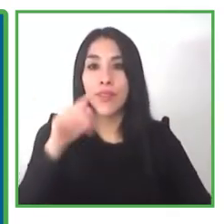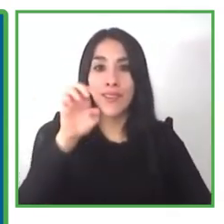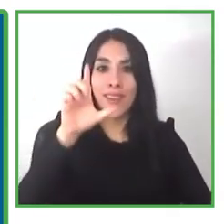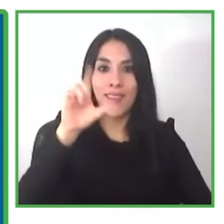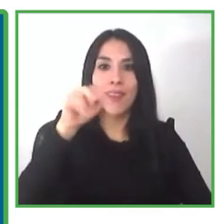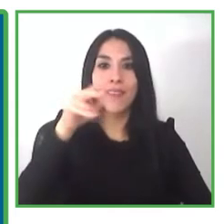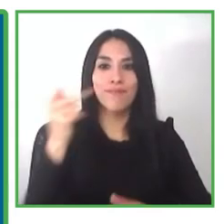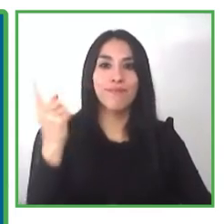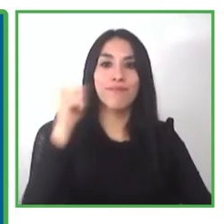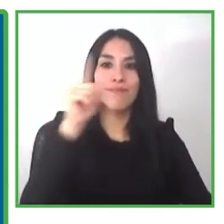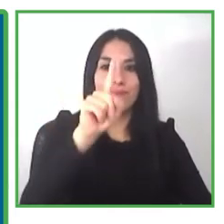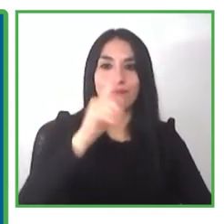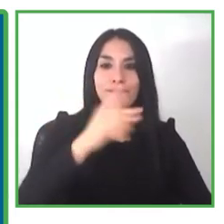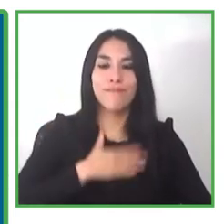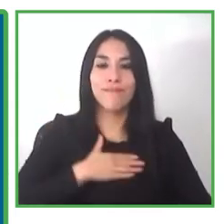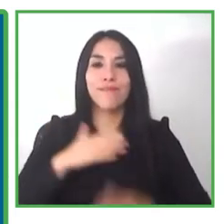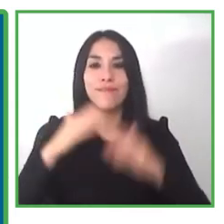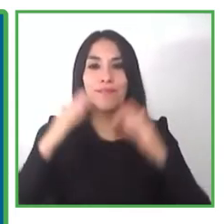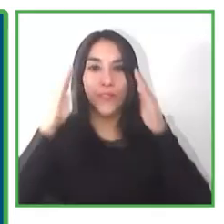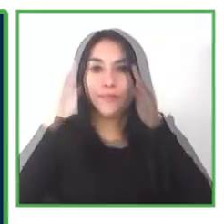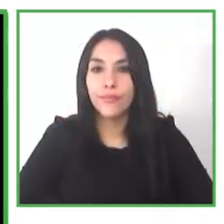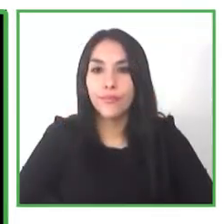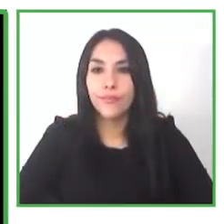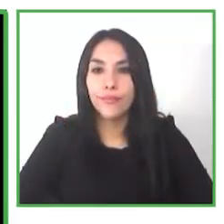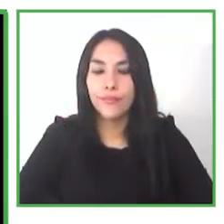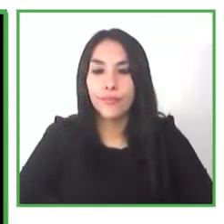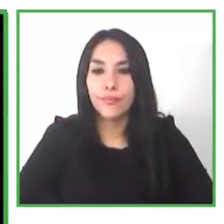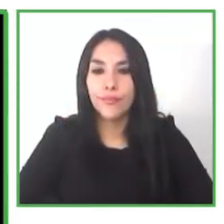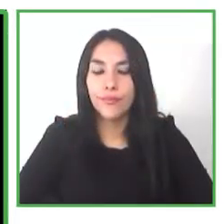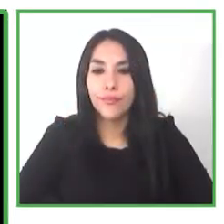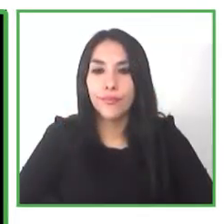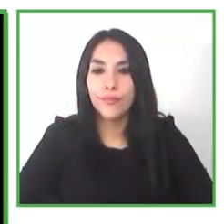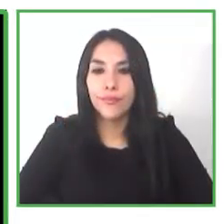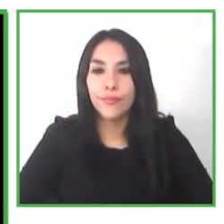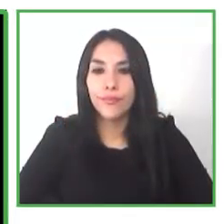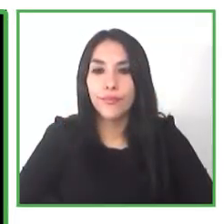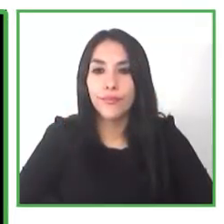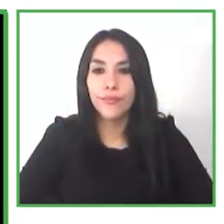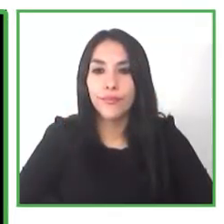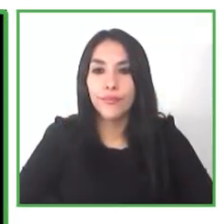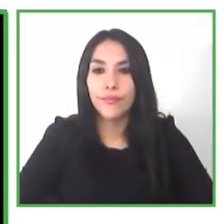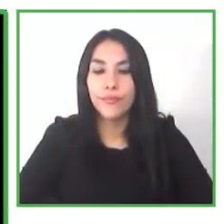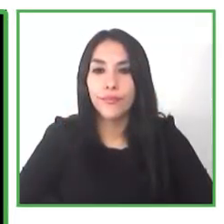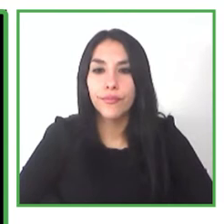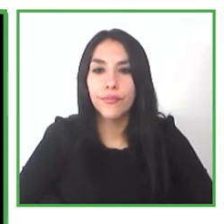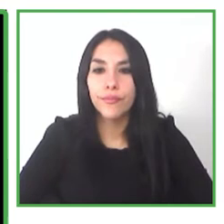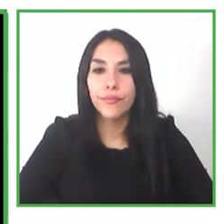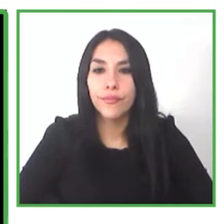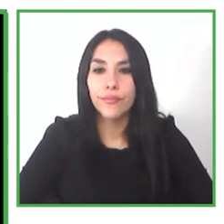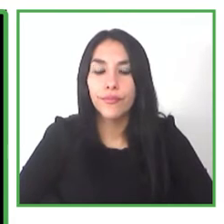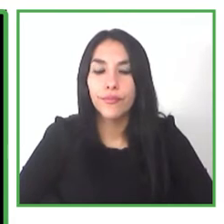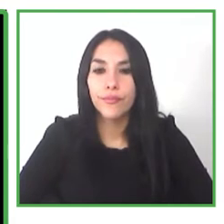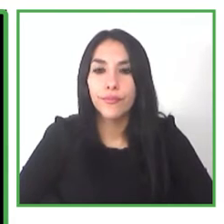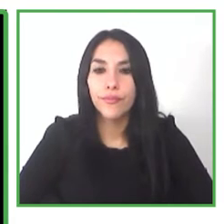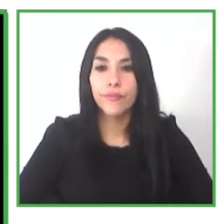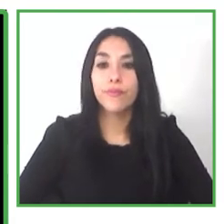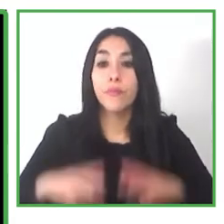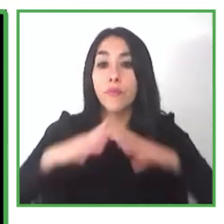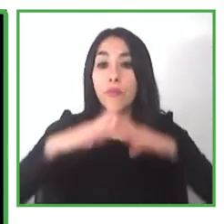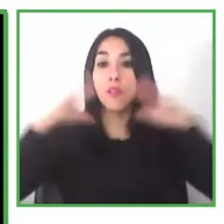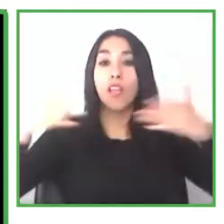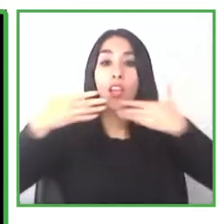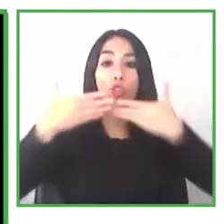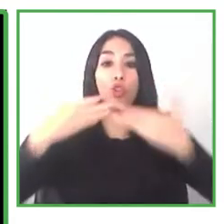thank you okay thank you for your presentation so